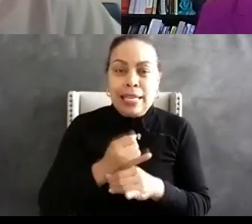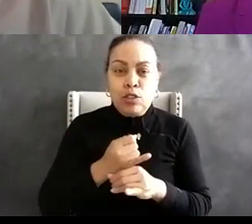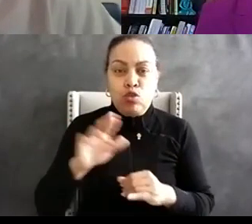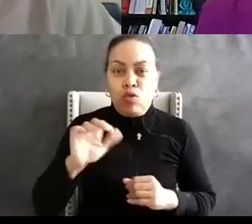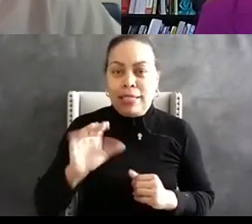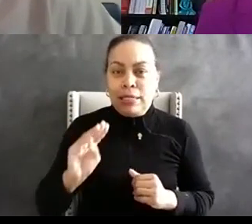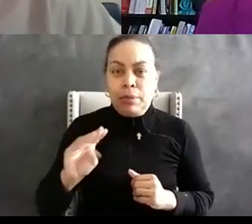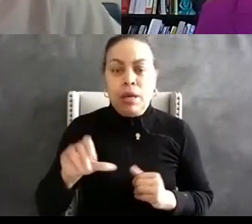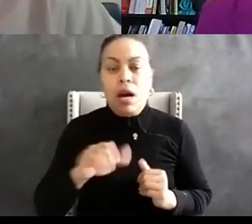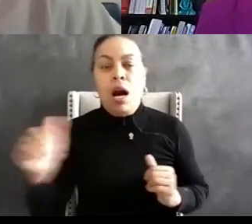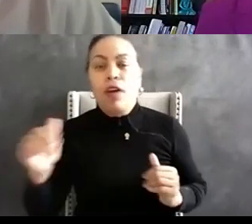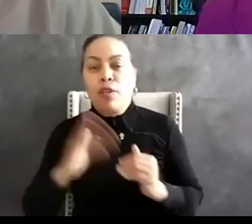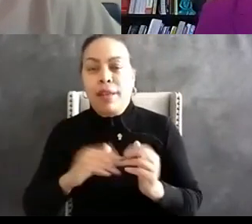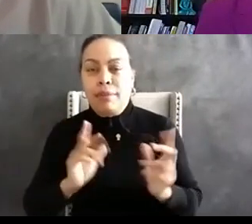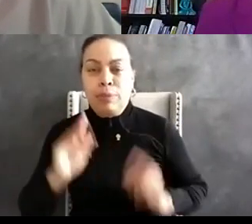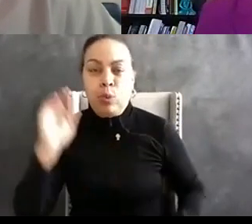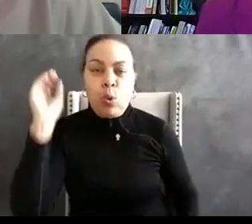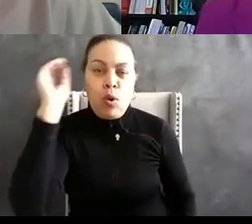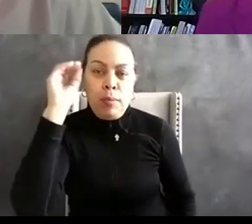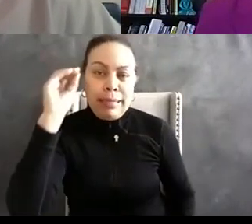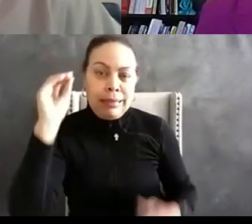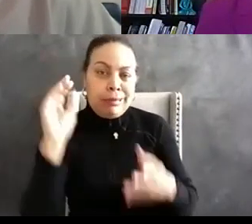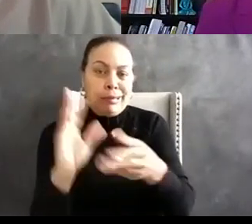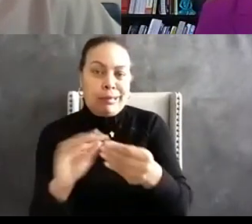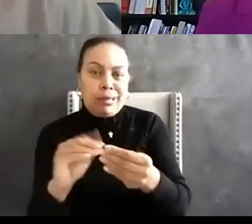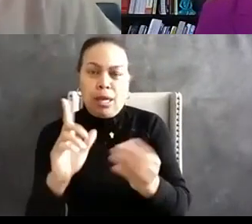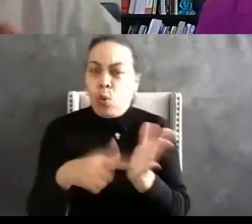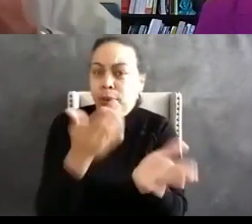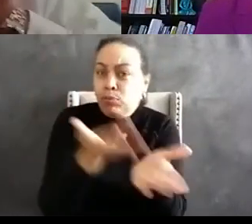than a subjective opinion and what proves it exists